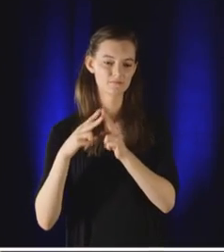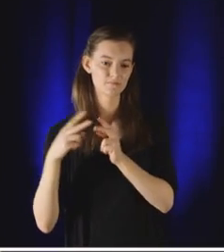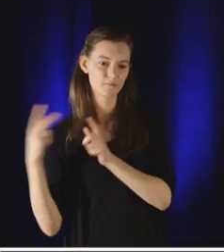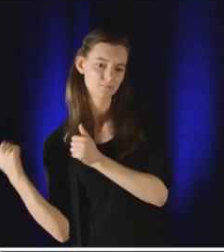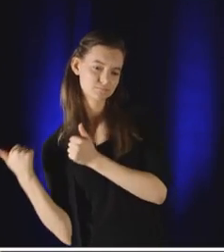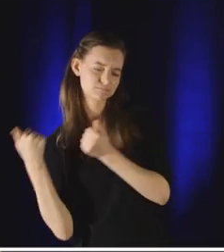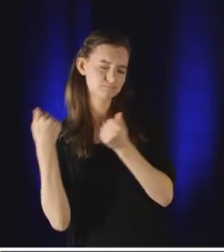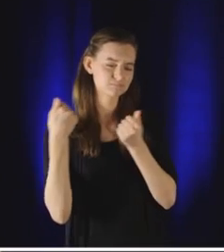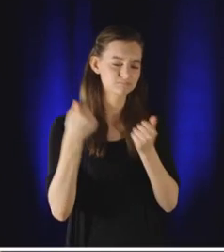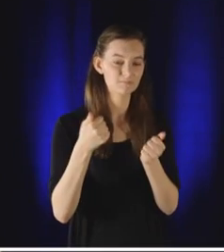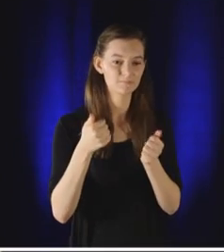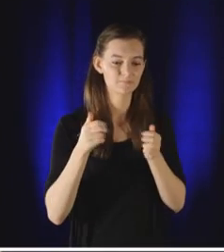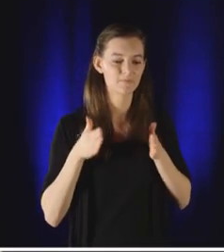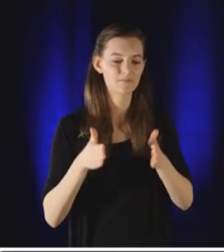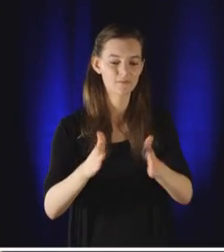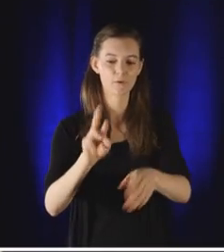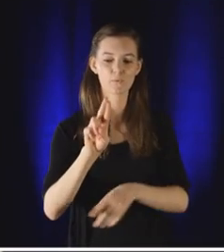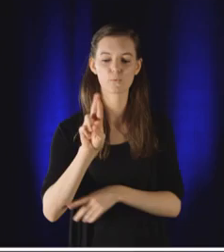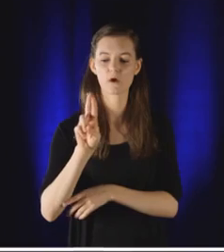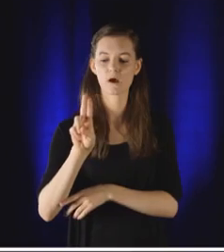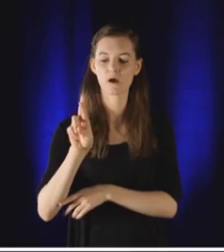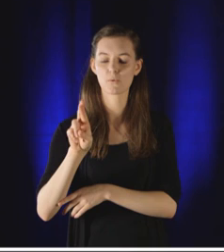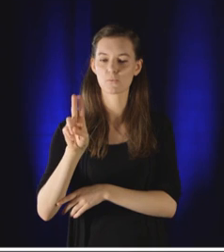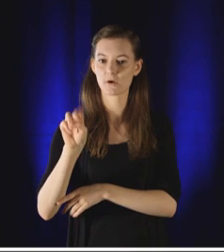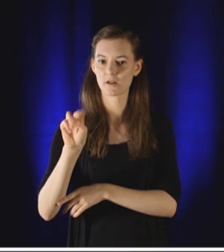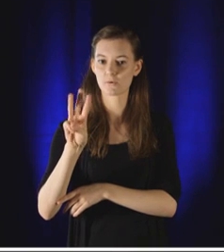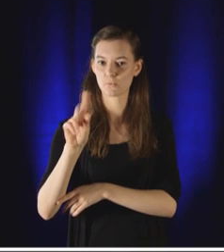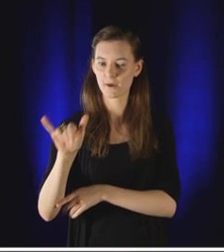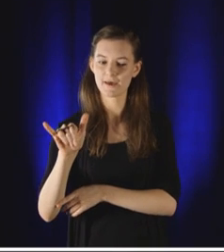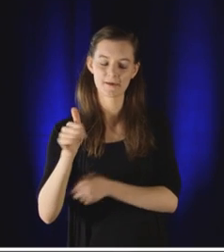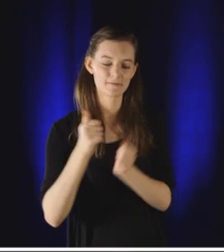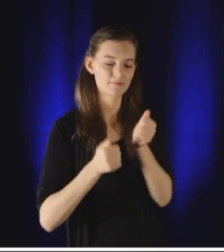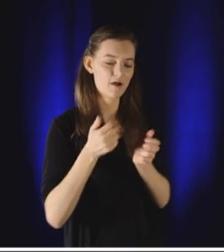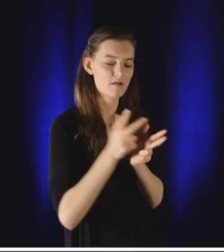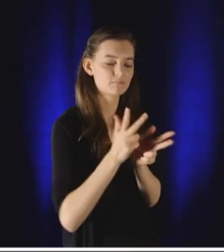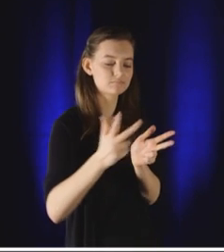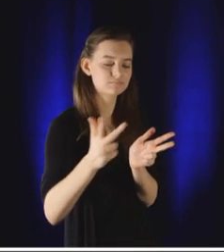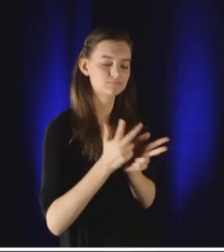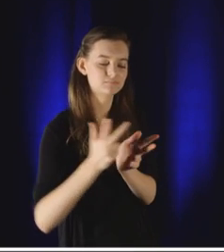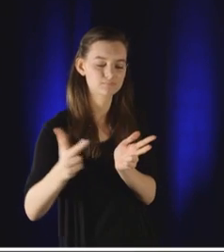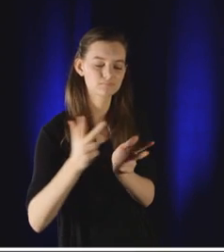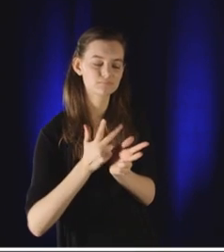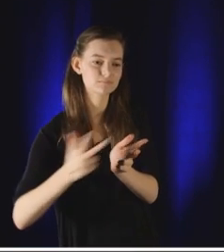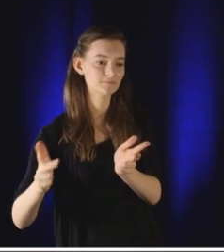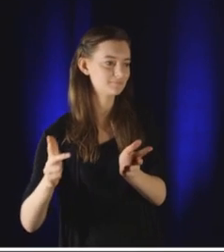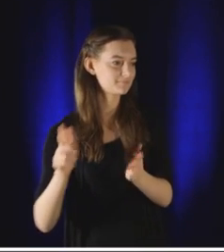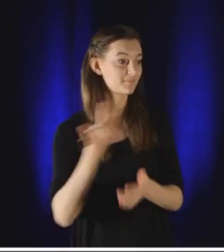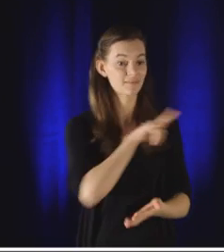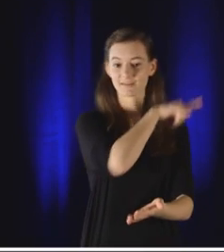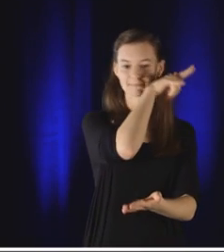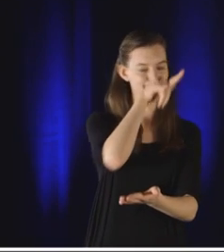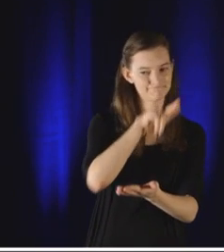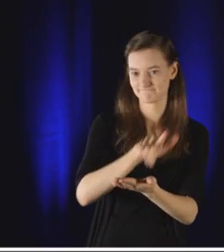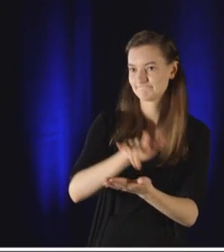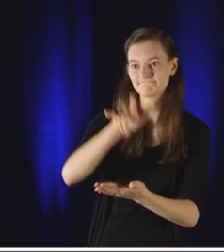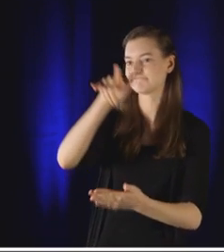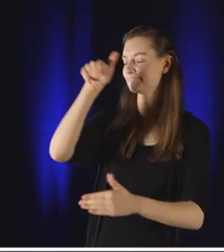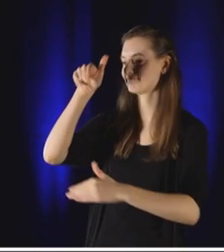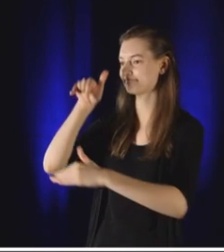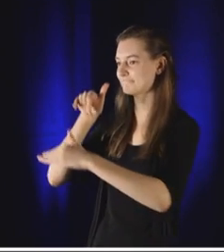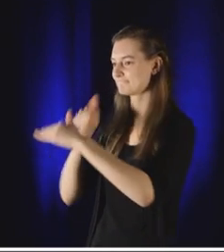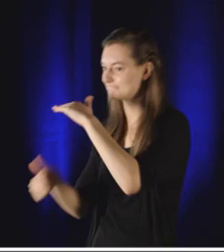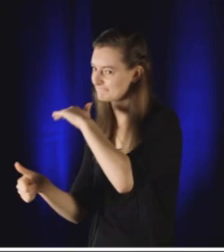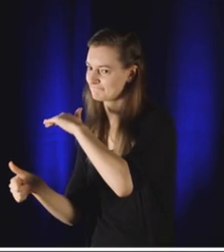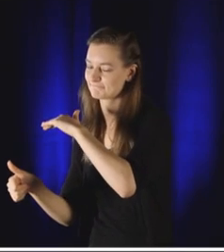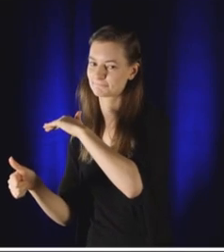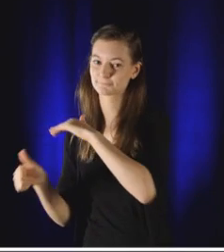and filled the airport runways with their cars. The generals just didn't have a place to land, and they ended up going into hiding.